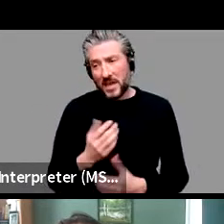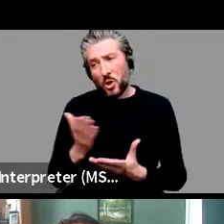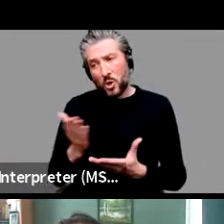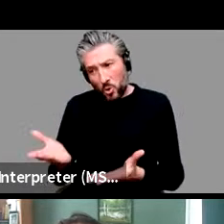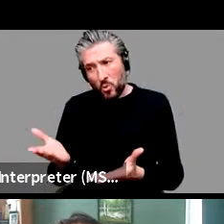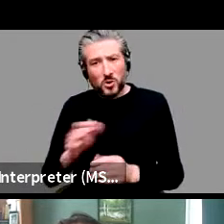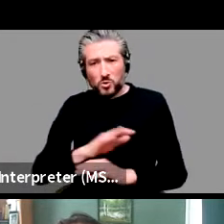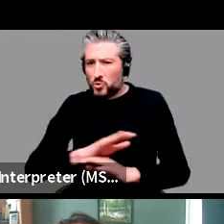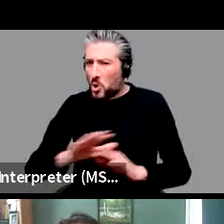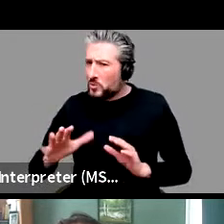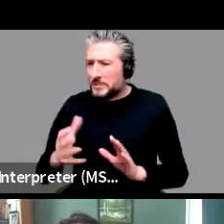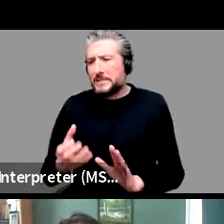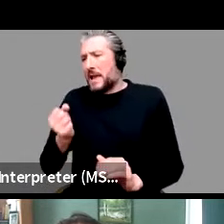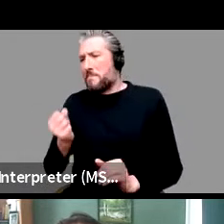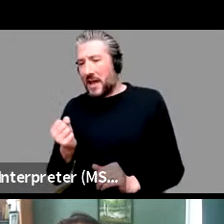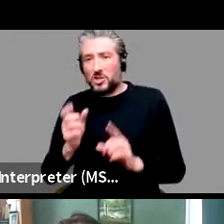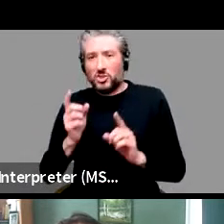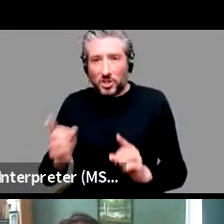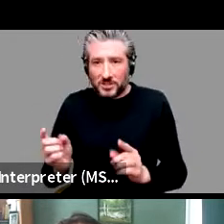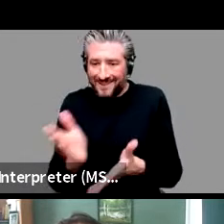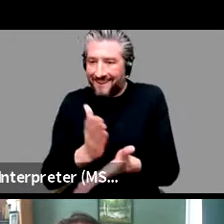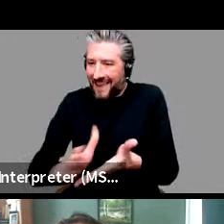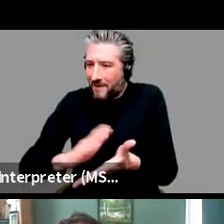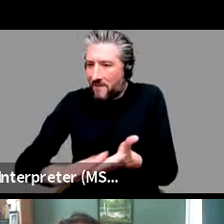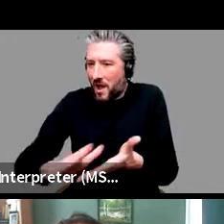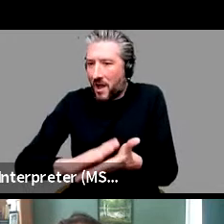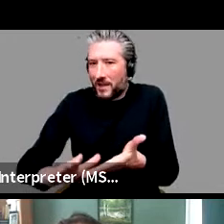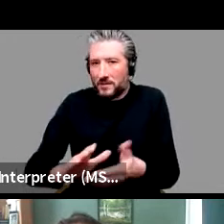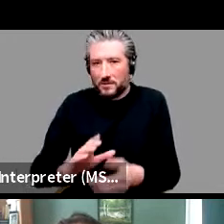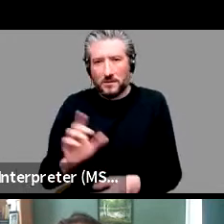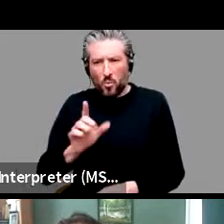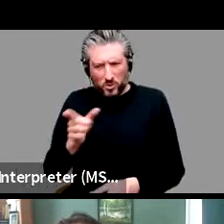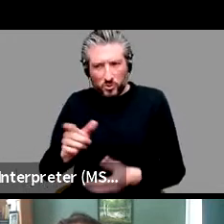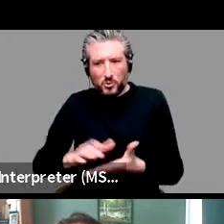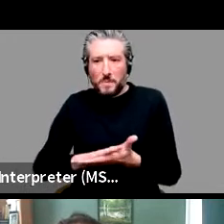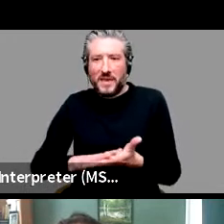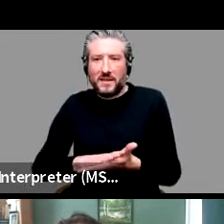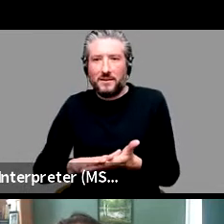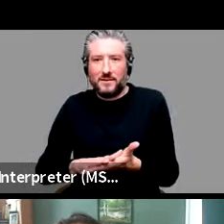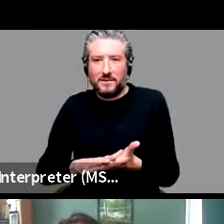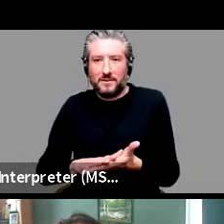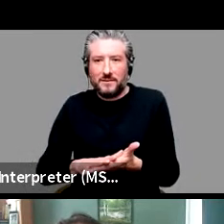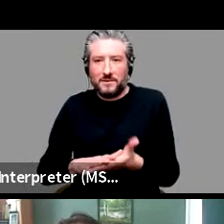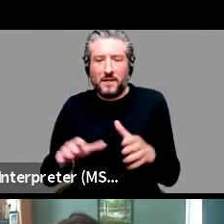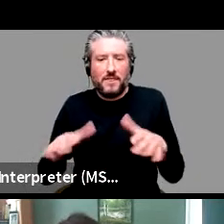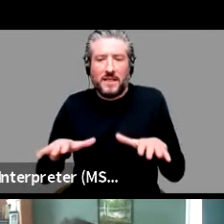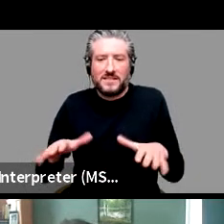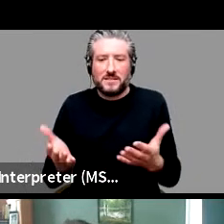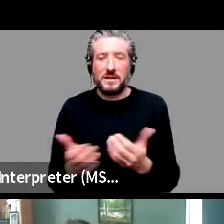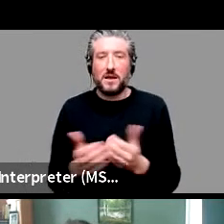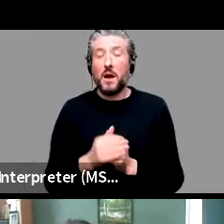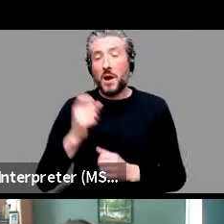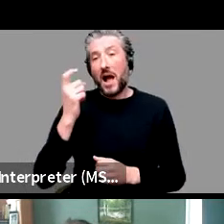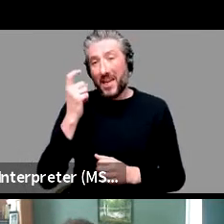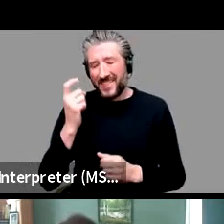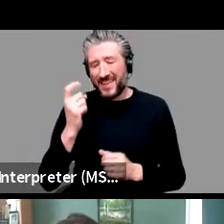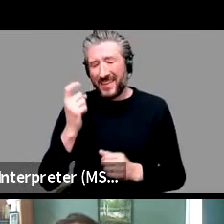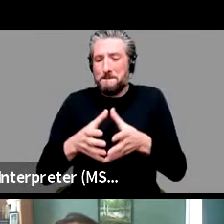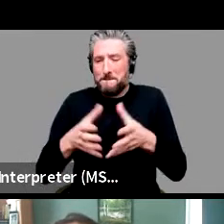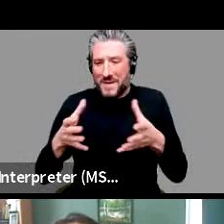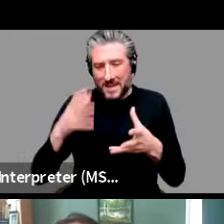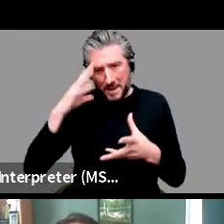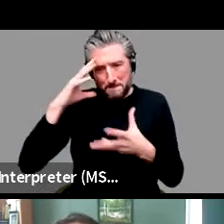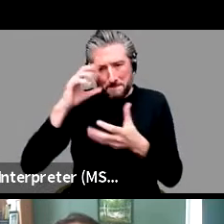you don't need to take it back. You need to just clarify what you meant. Like, I do think there's something right about massive memory clustering in memory